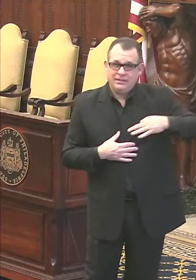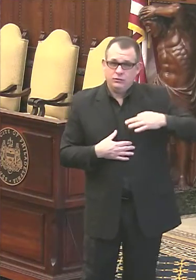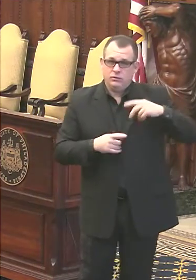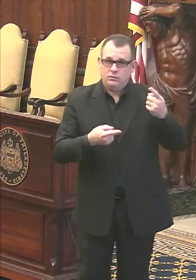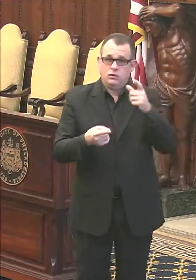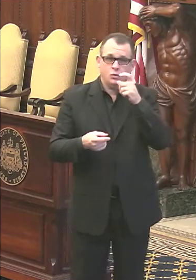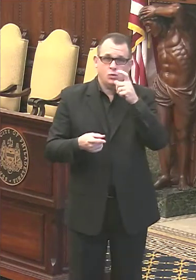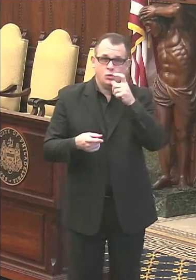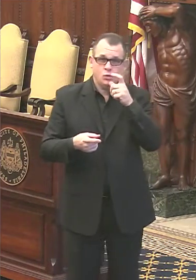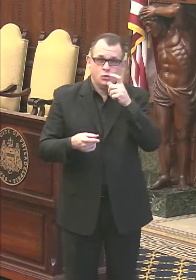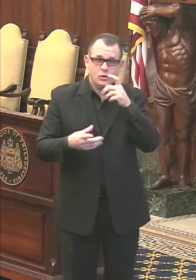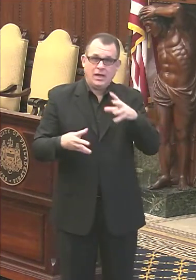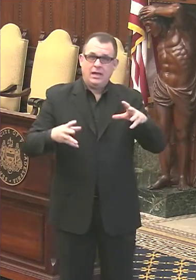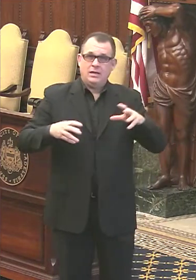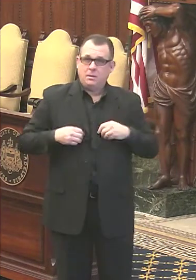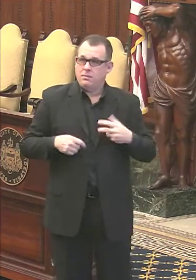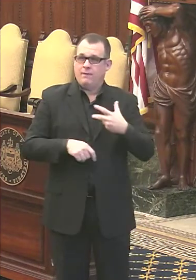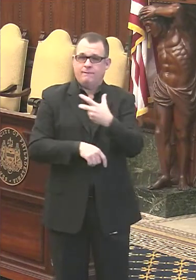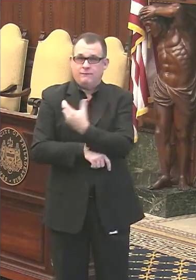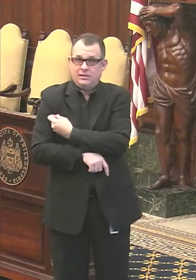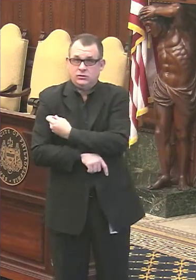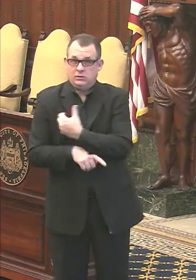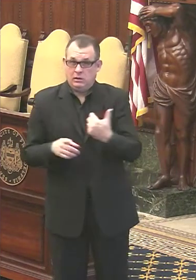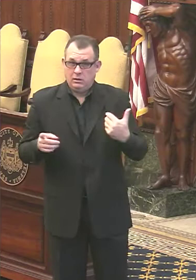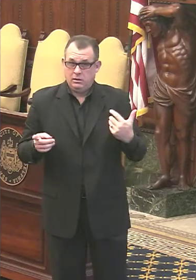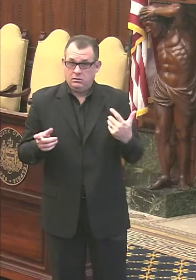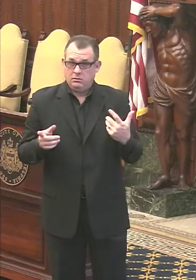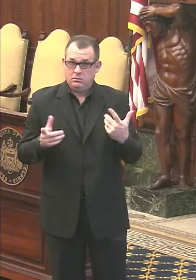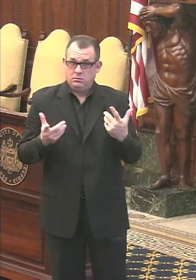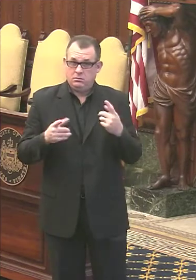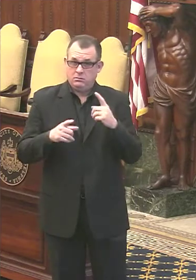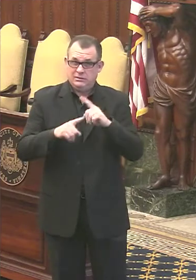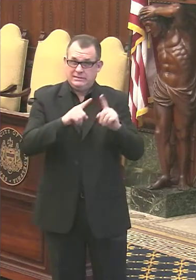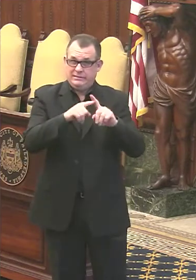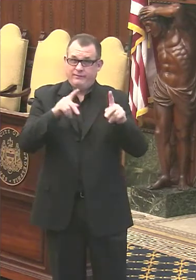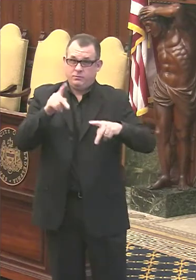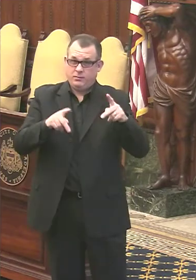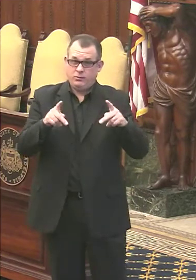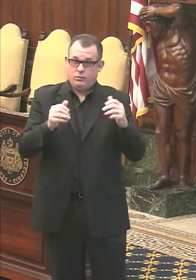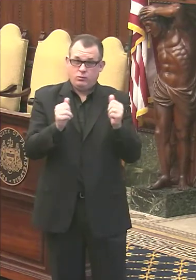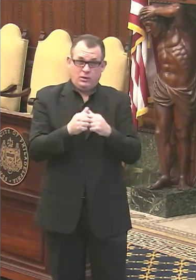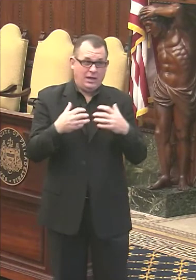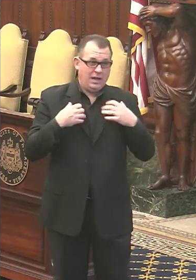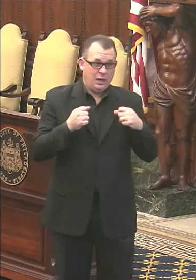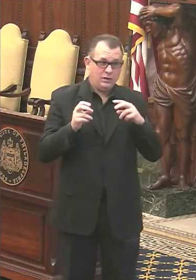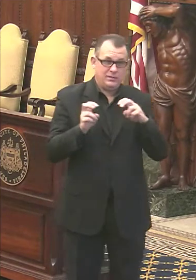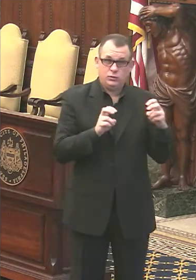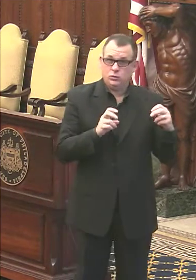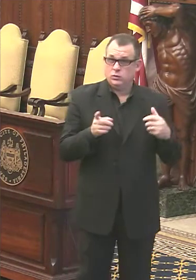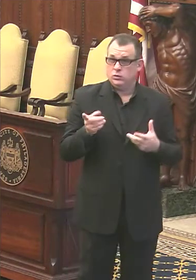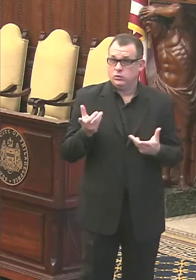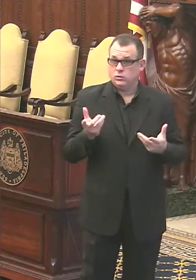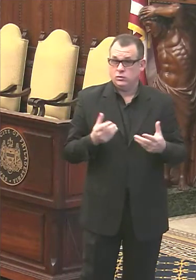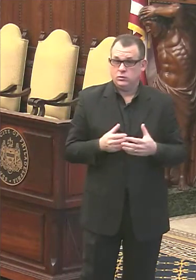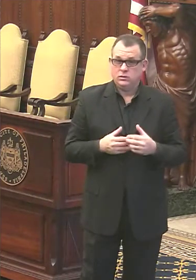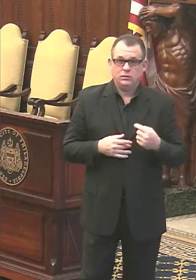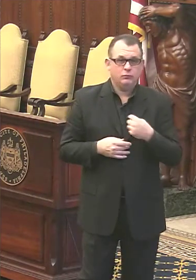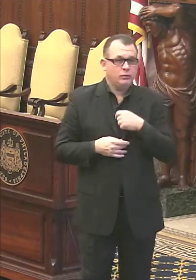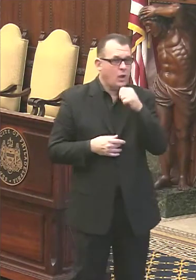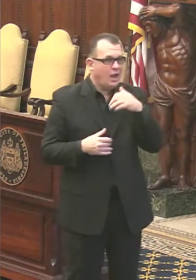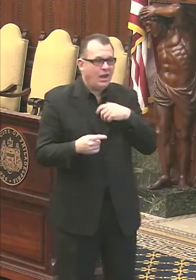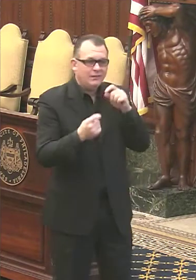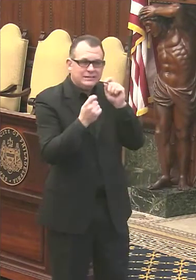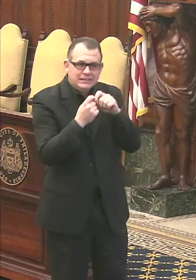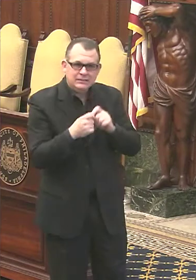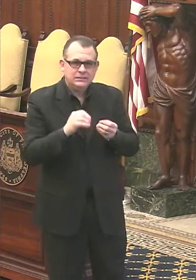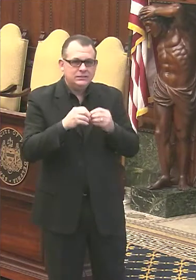accepted the vaccine since it's obviously sort of a slightly different population than healthcare workers. Yeah. We don't have accurate, uh, data on that because we